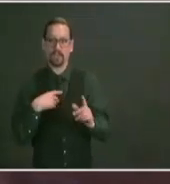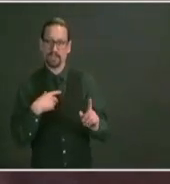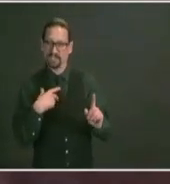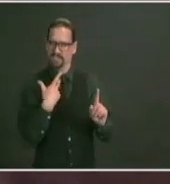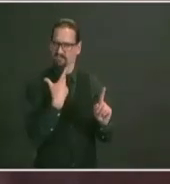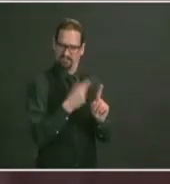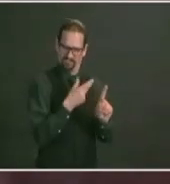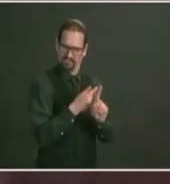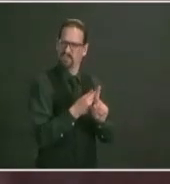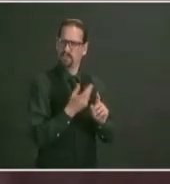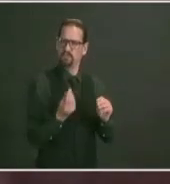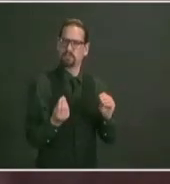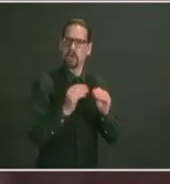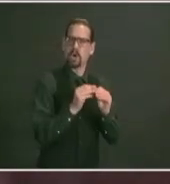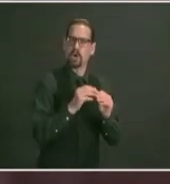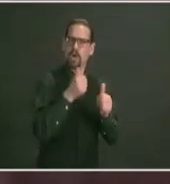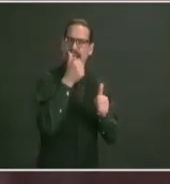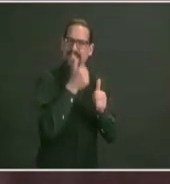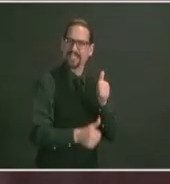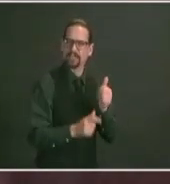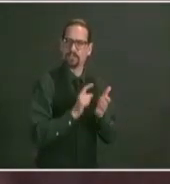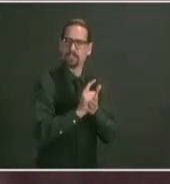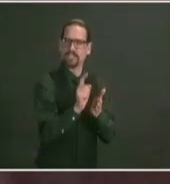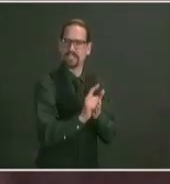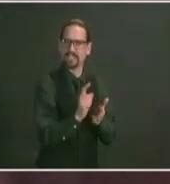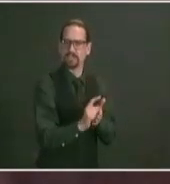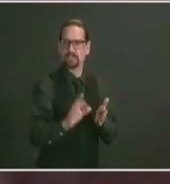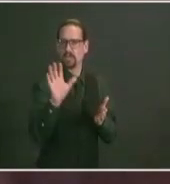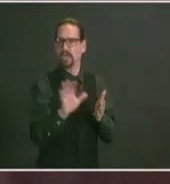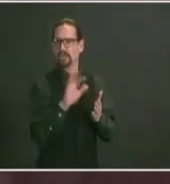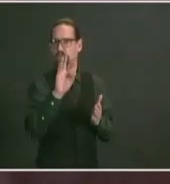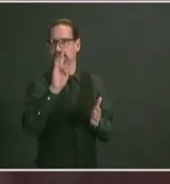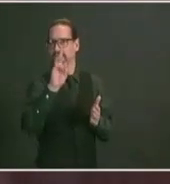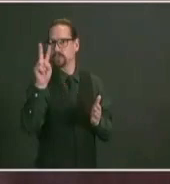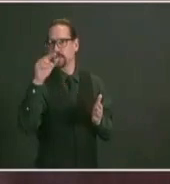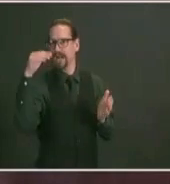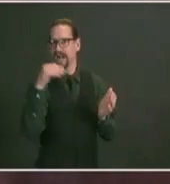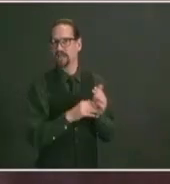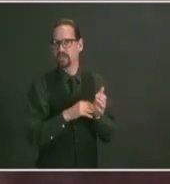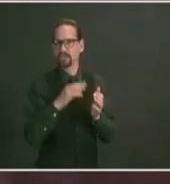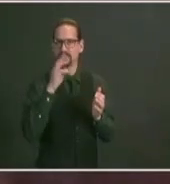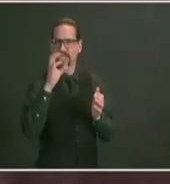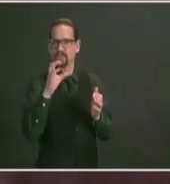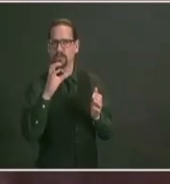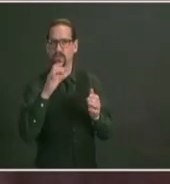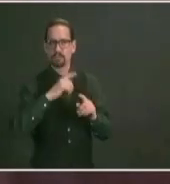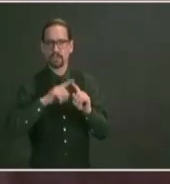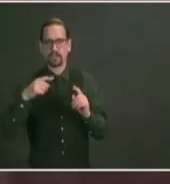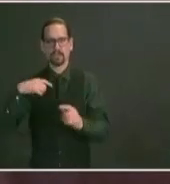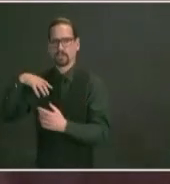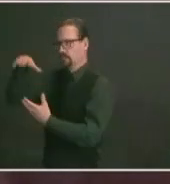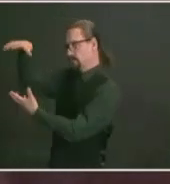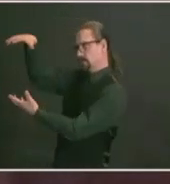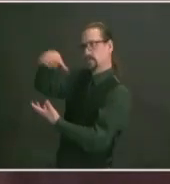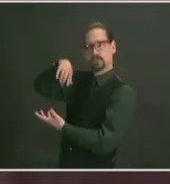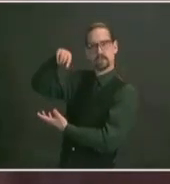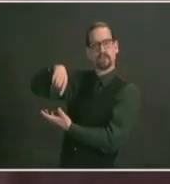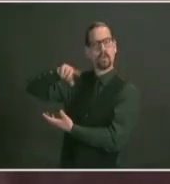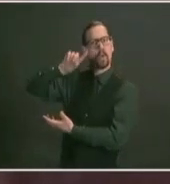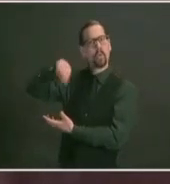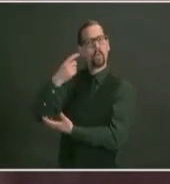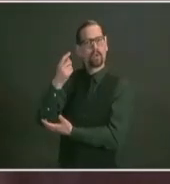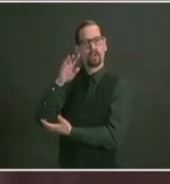of vaccine this week you'll notice that we're administering administering more vaccine this week than we are receiving